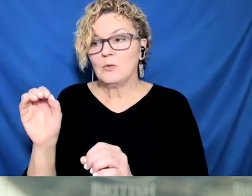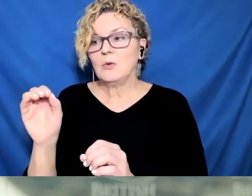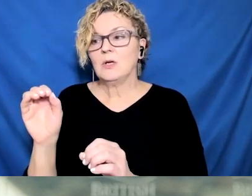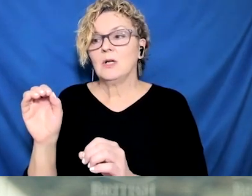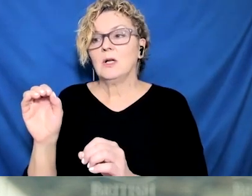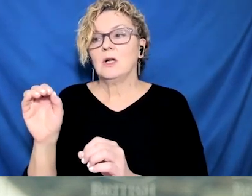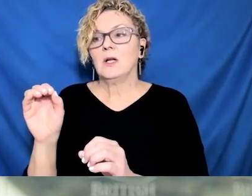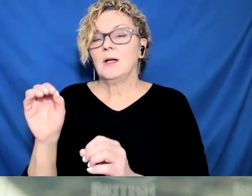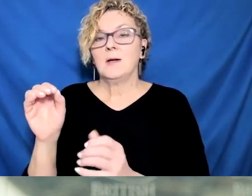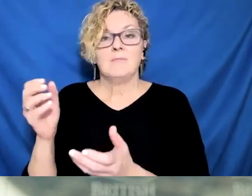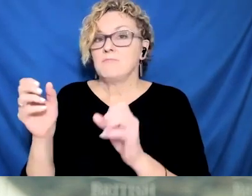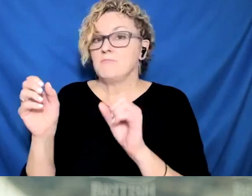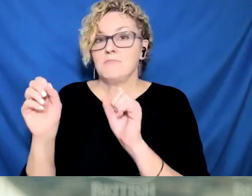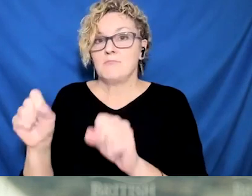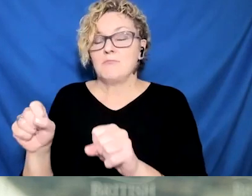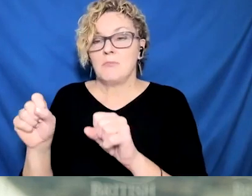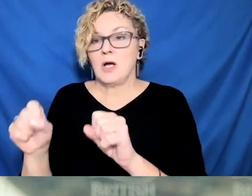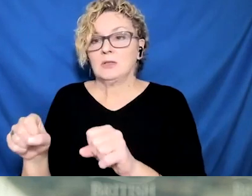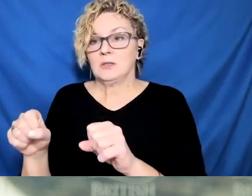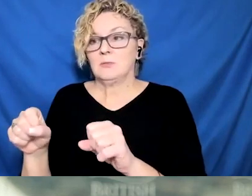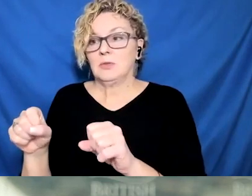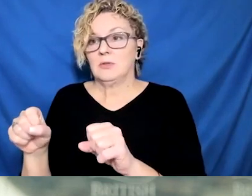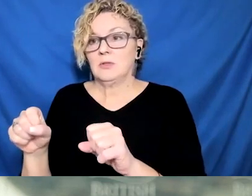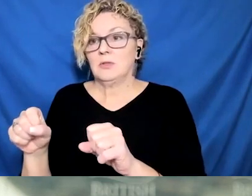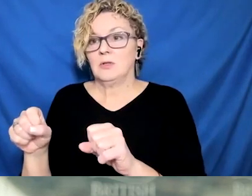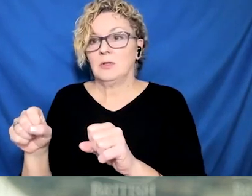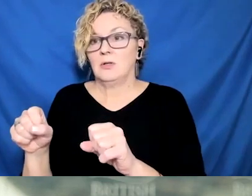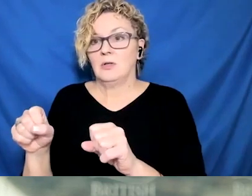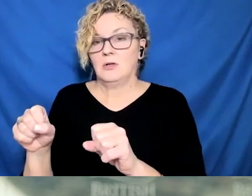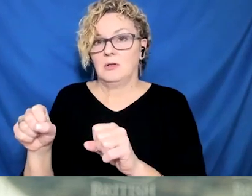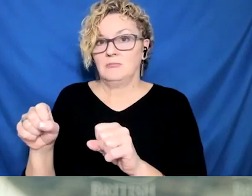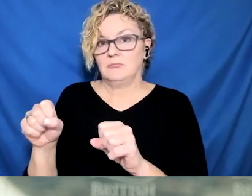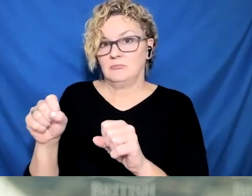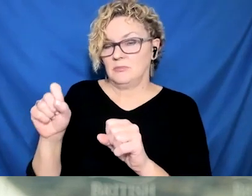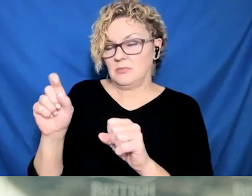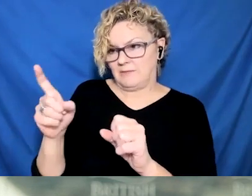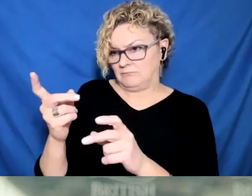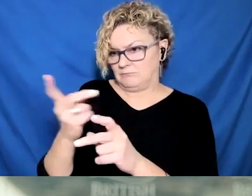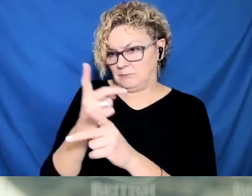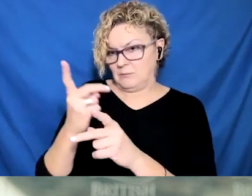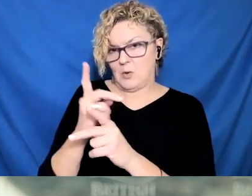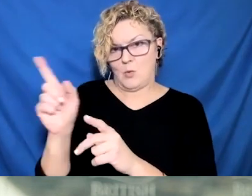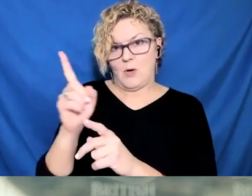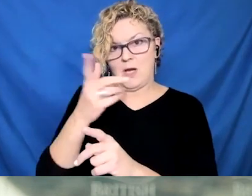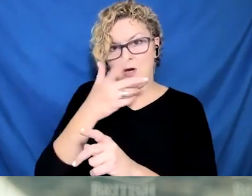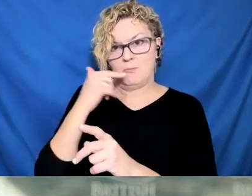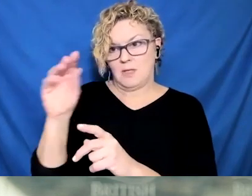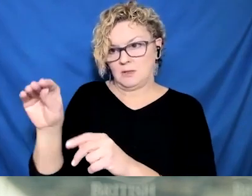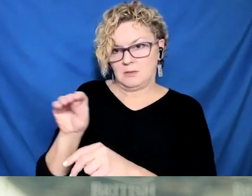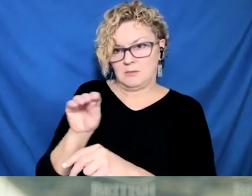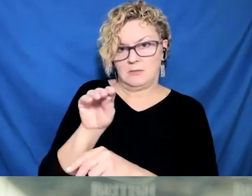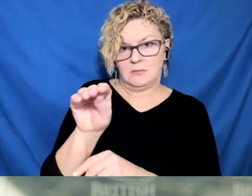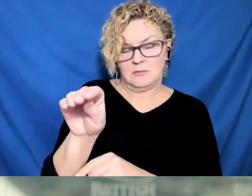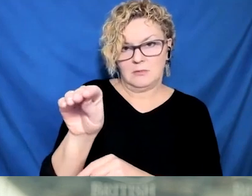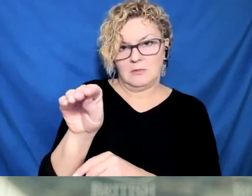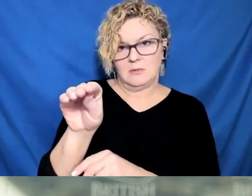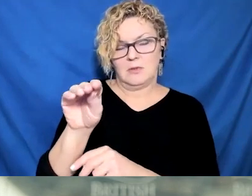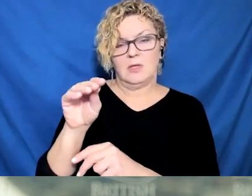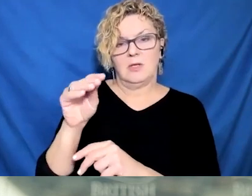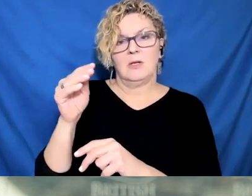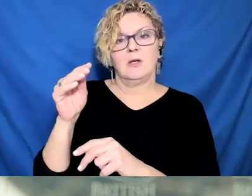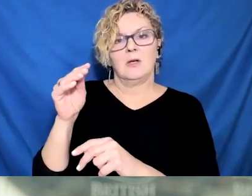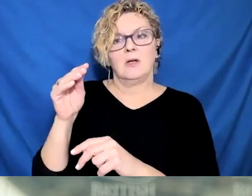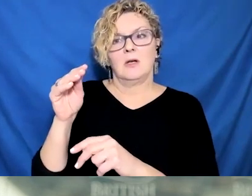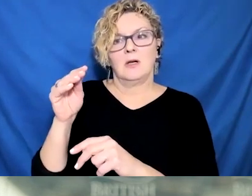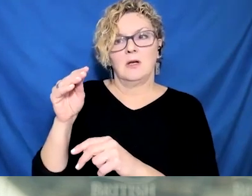significant thing to manage. But our infection control staff are doing a good job. But when you have a lot of people in the hospital, you have to manage within